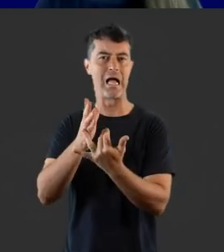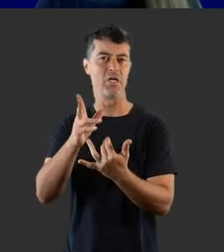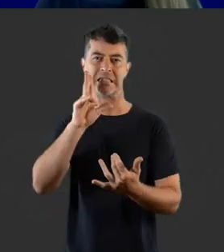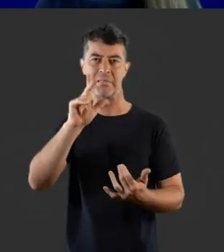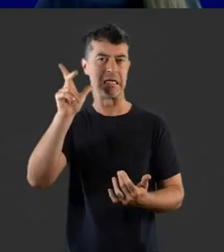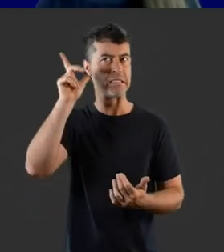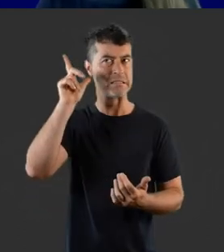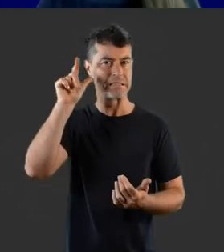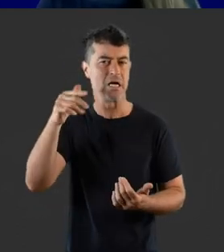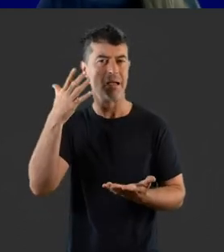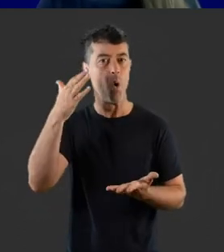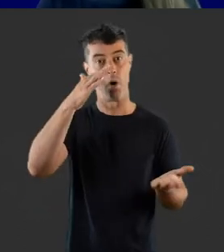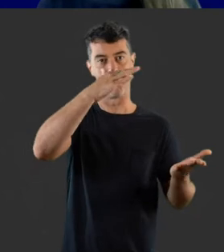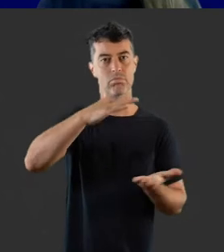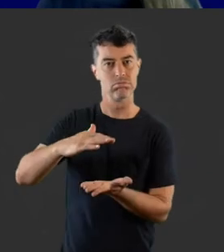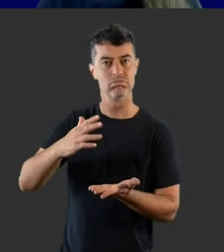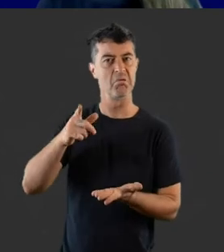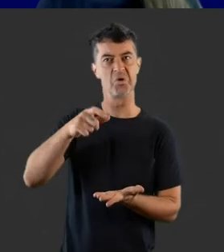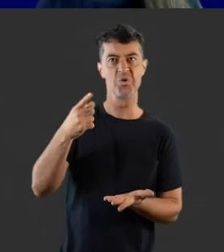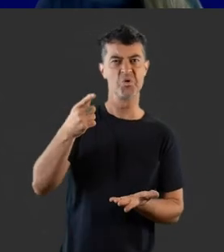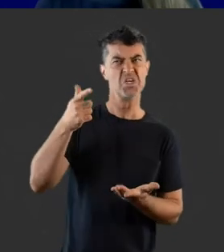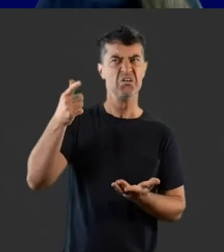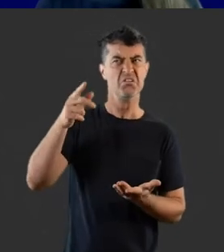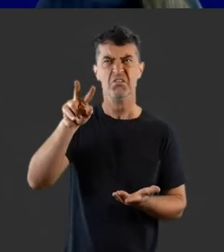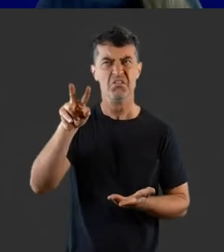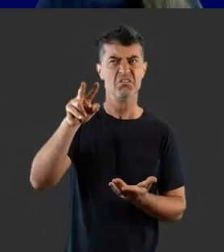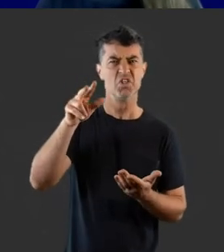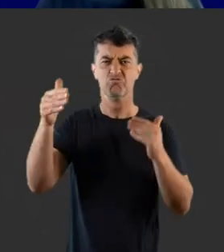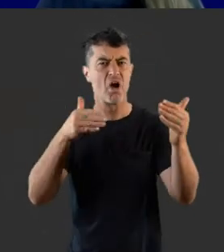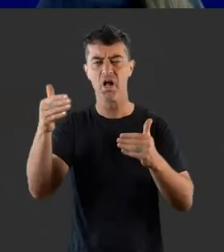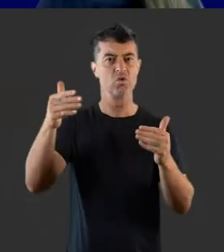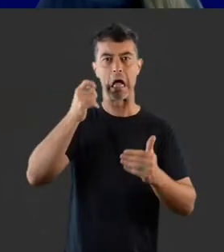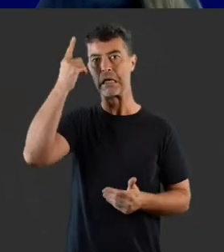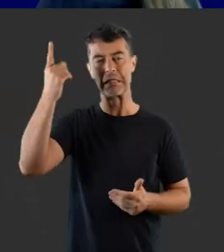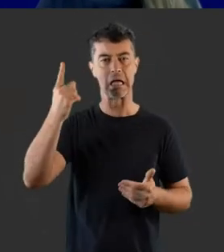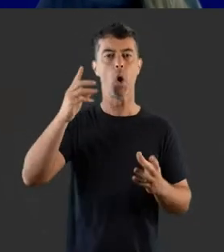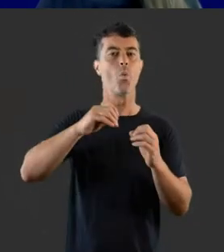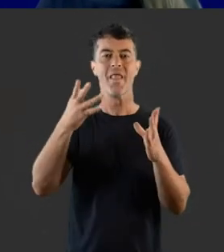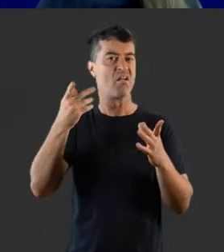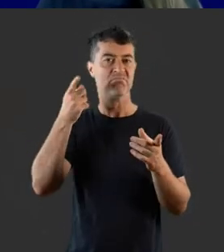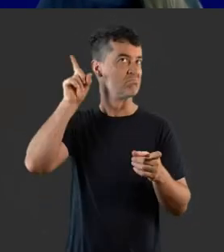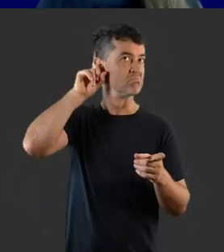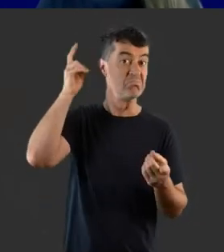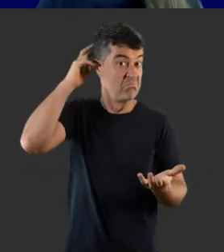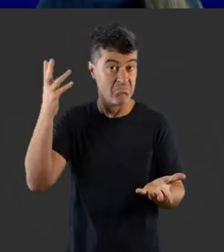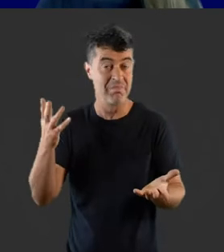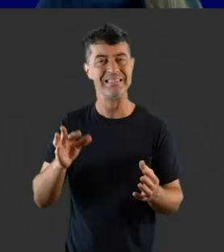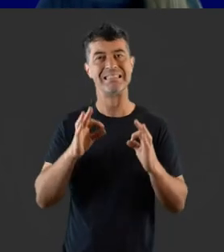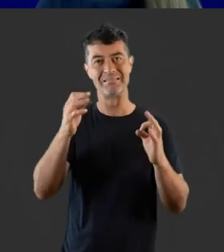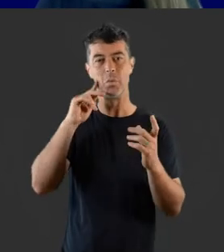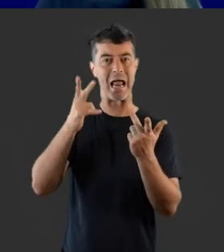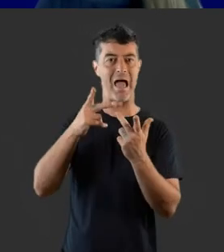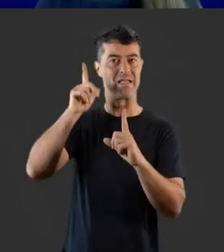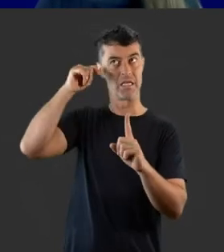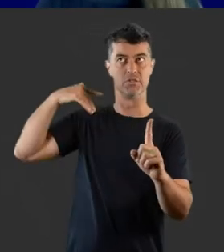to speech sounds is further reduced. A person is likely to struggle to understand speech without a hearing device, especially